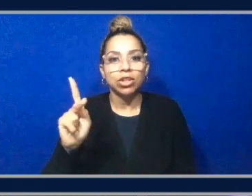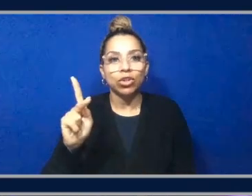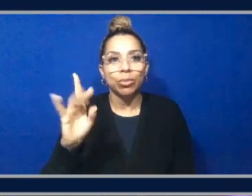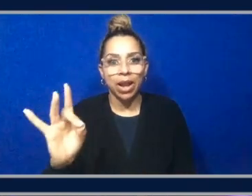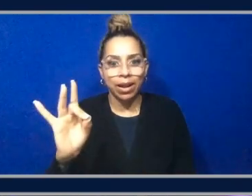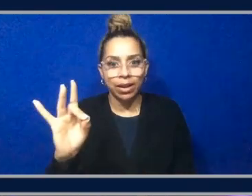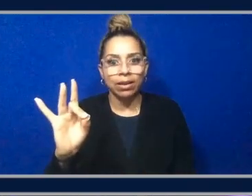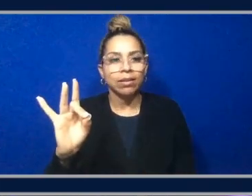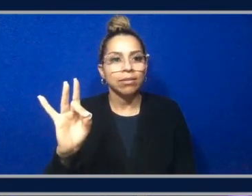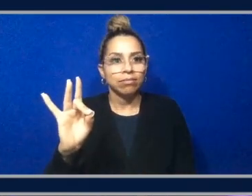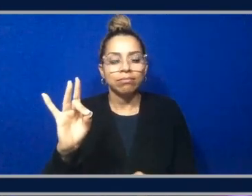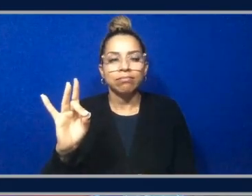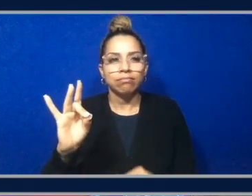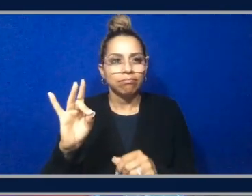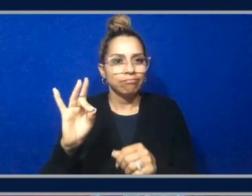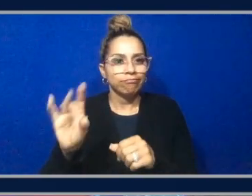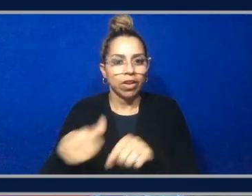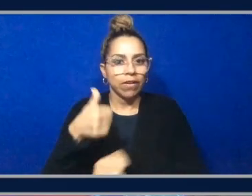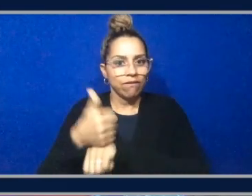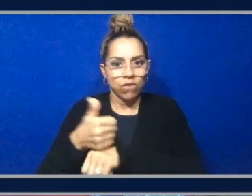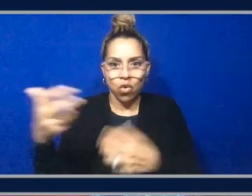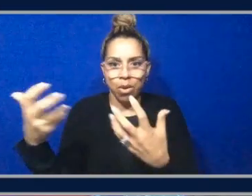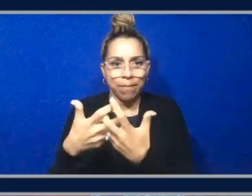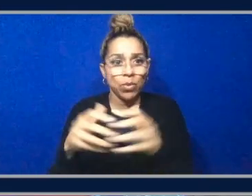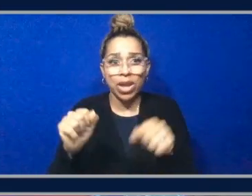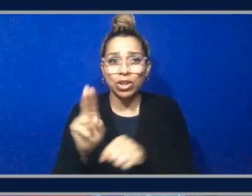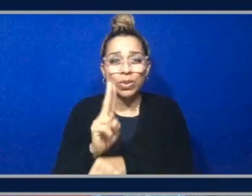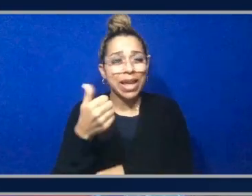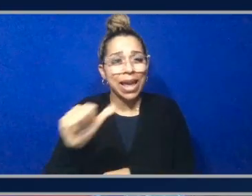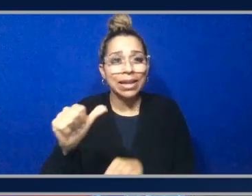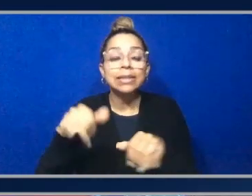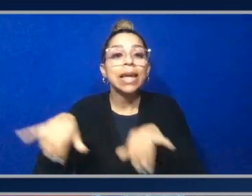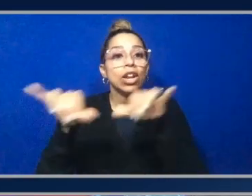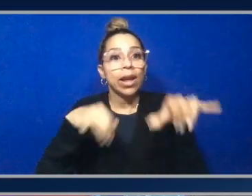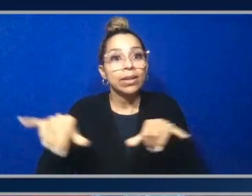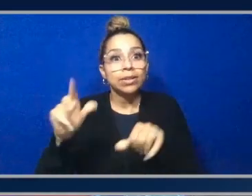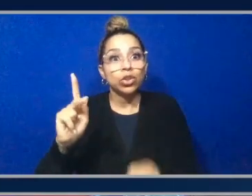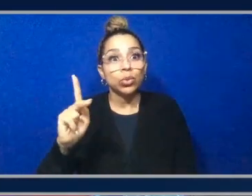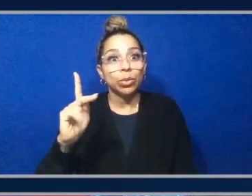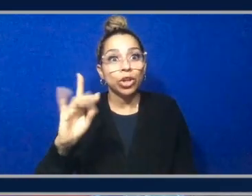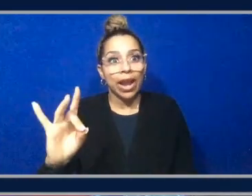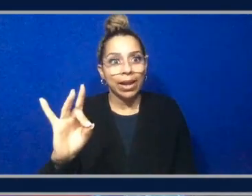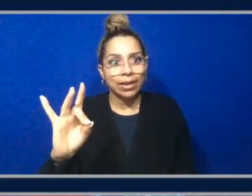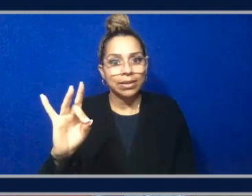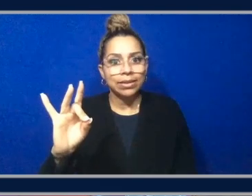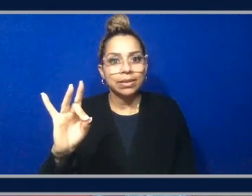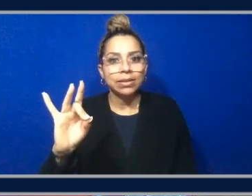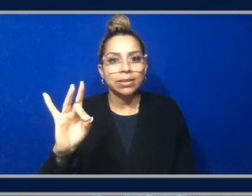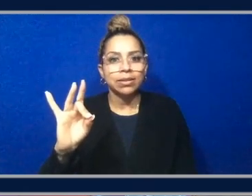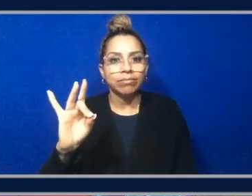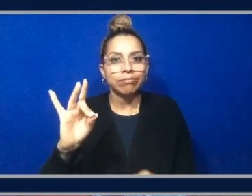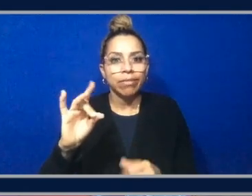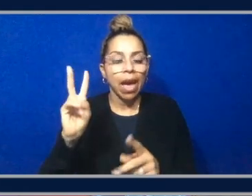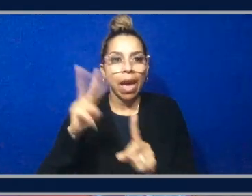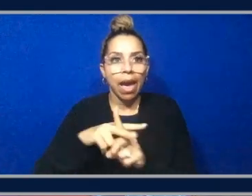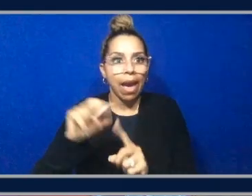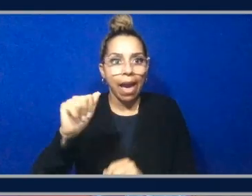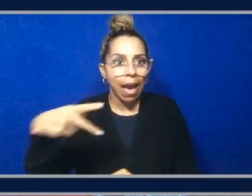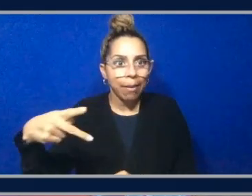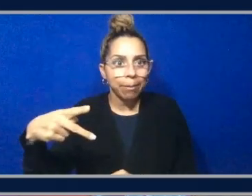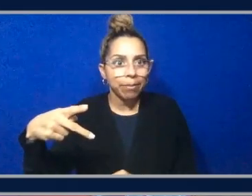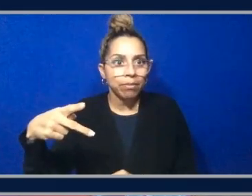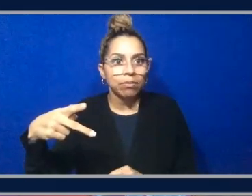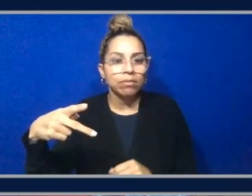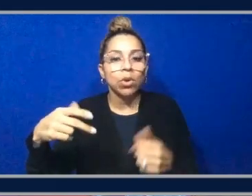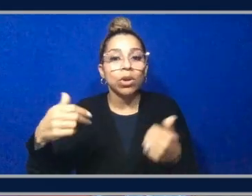can use any kind of Kubernetes standard, standardized Kubernetes application with it or leverage any of the sort of array of